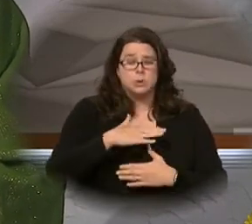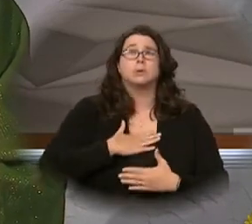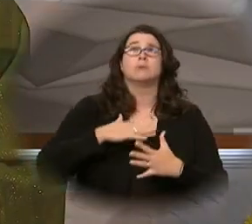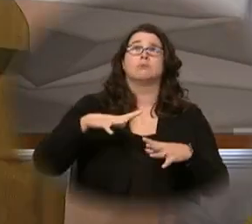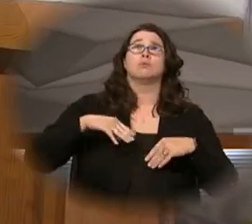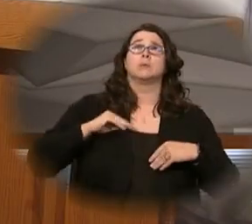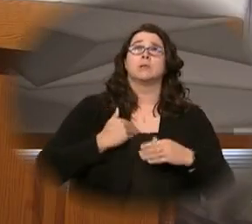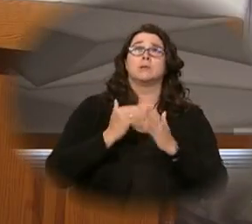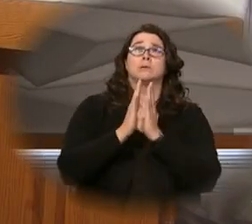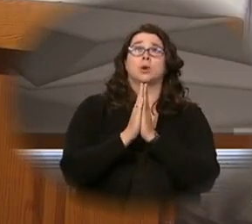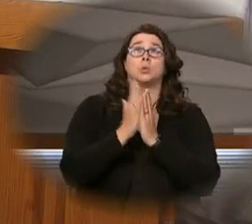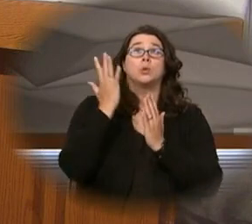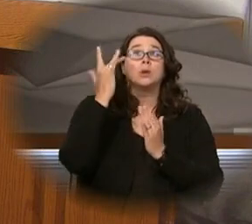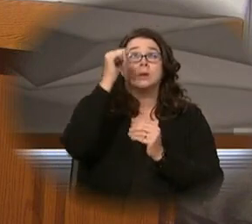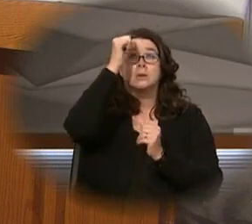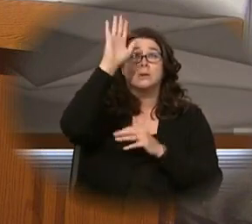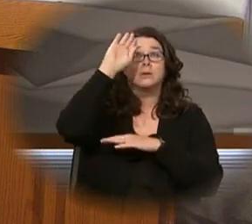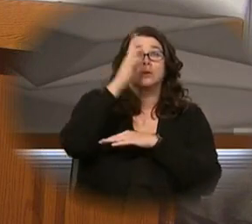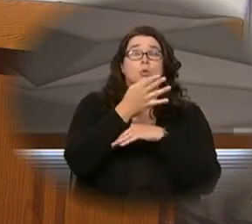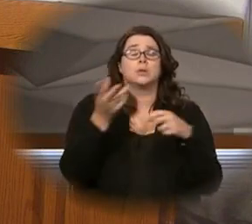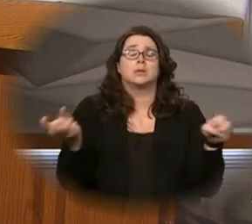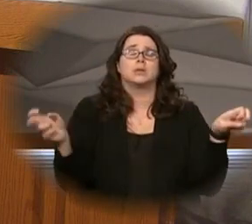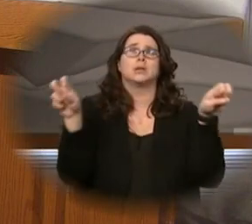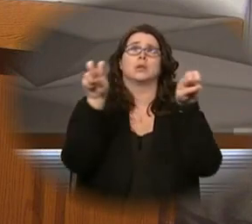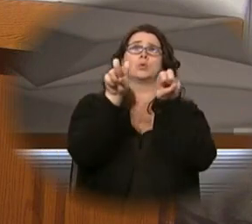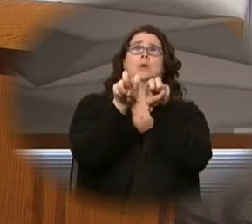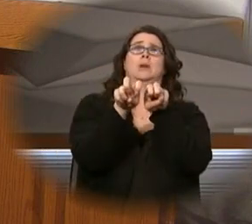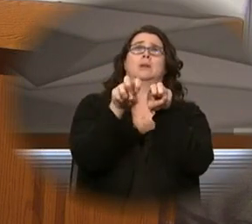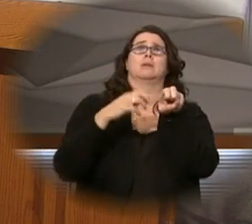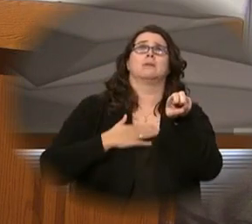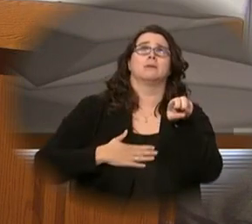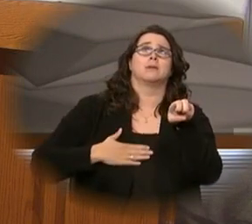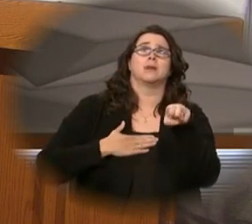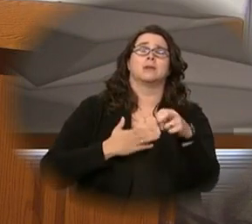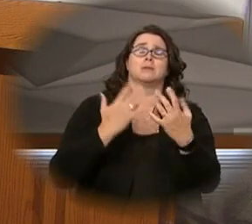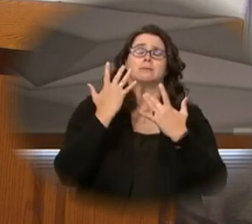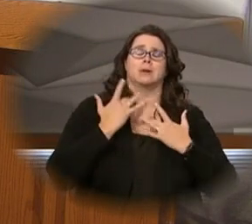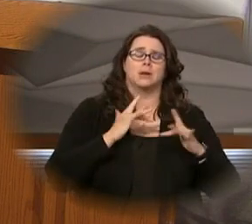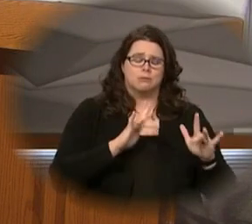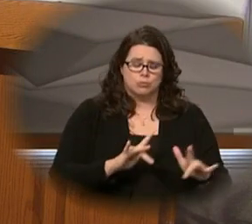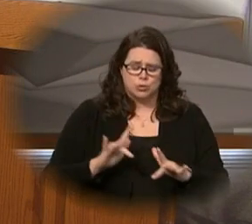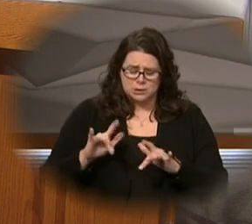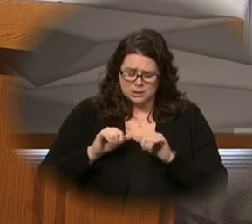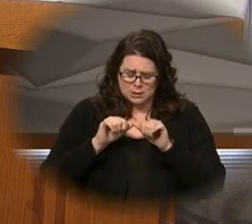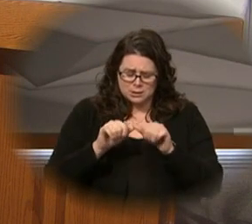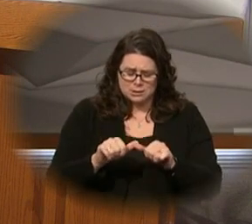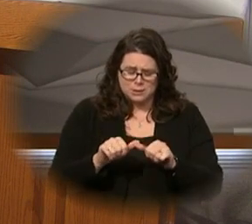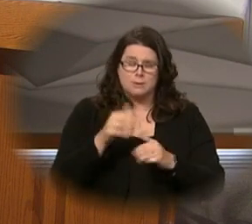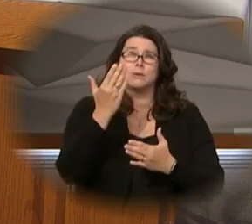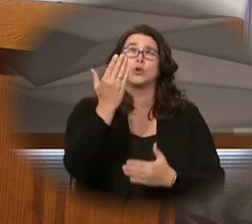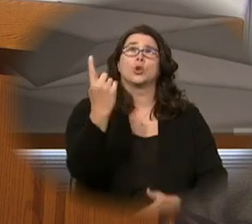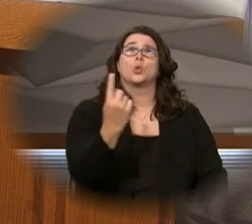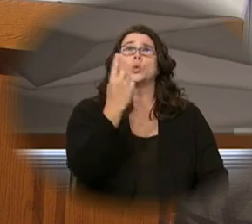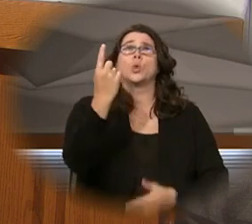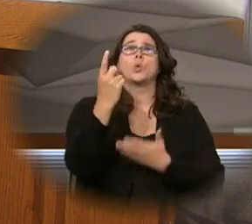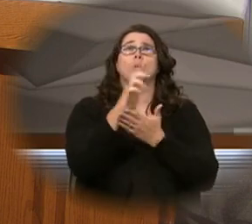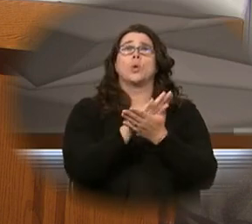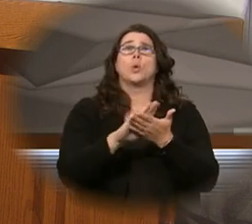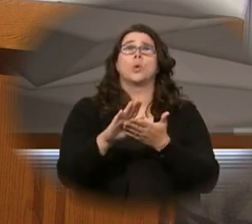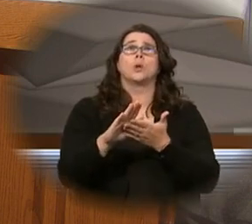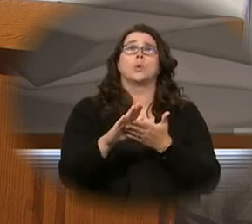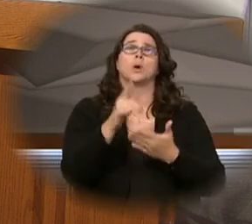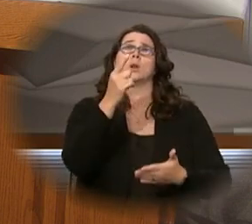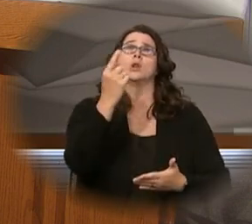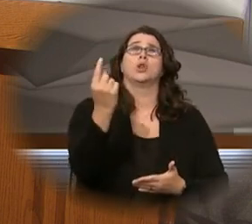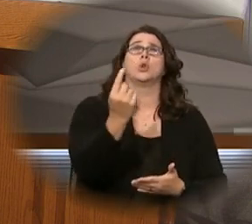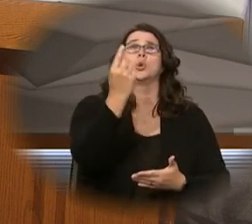sins of the world receive our prayer you are seated at the right hand of the Father have mercy on us for you alone